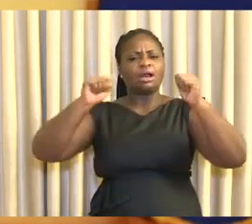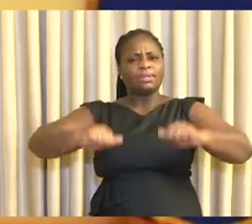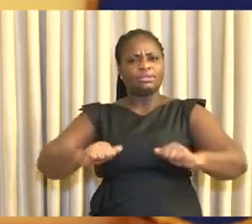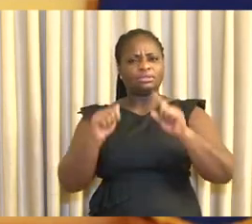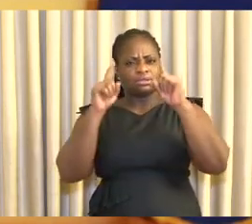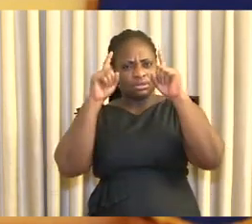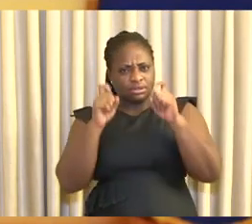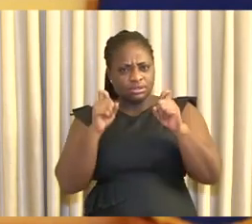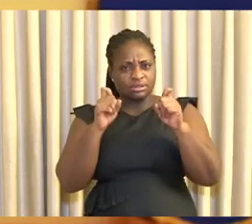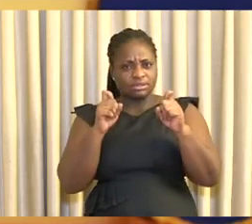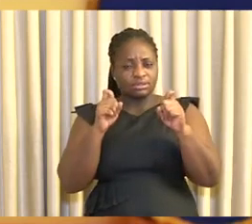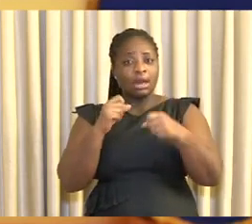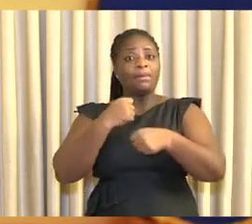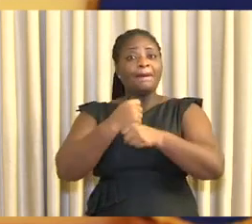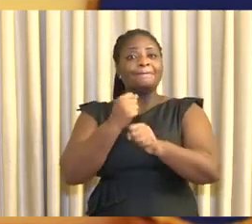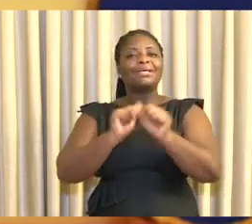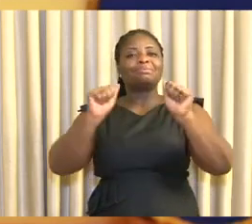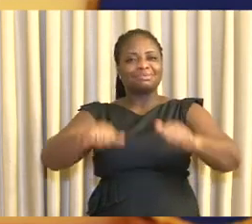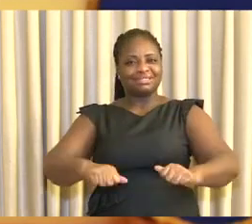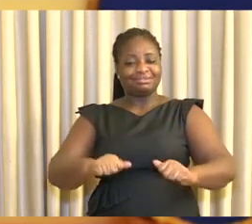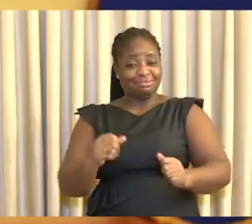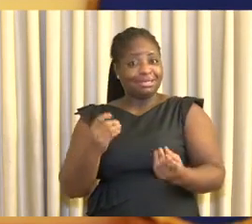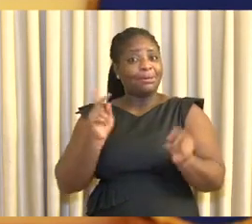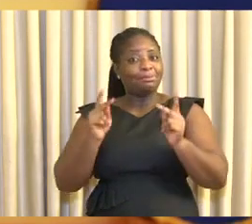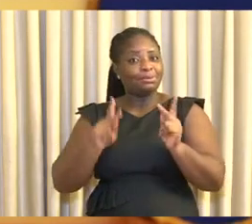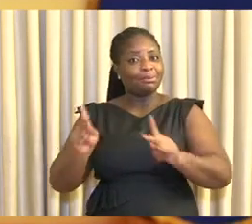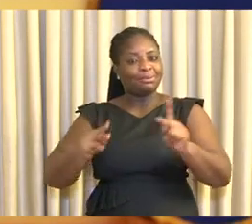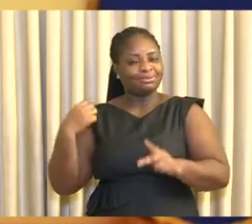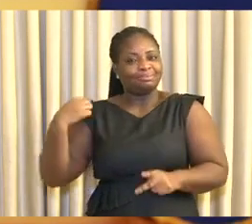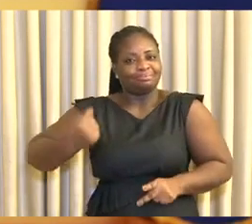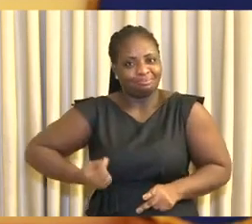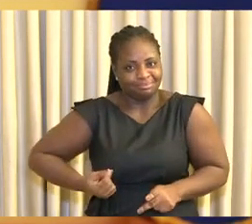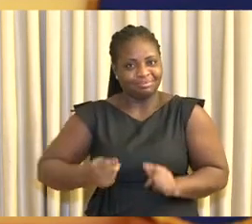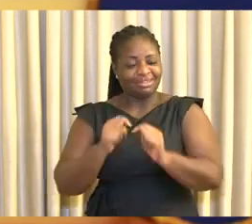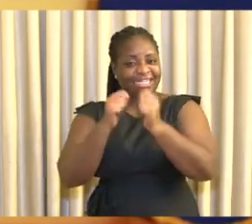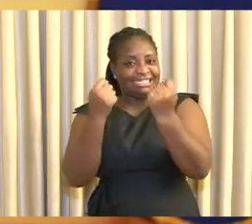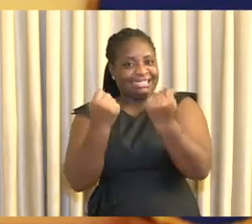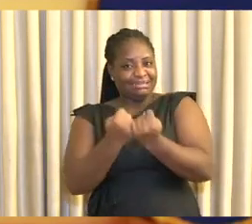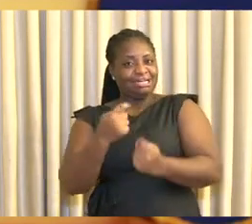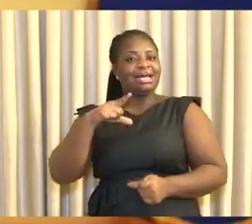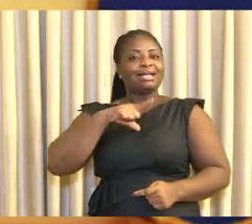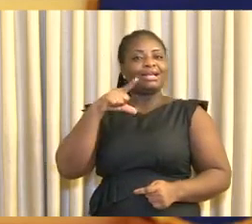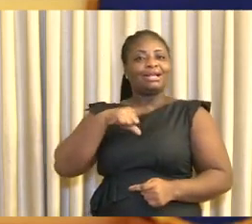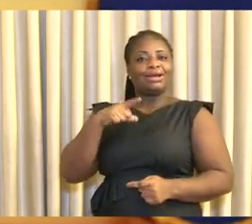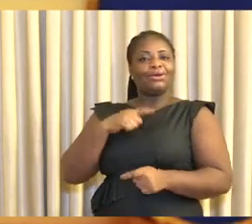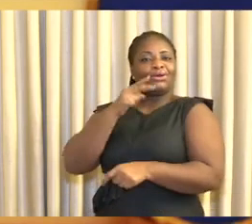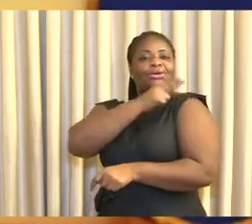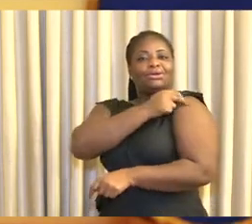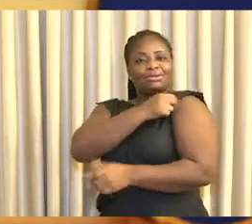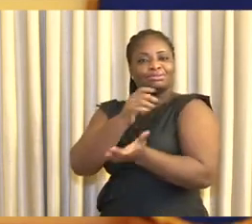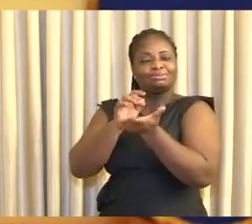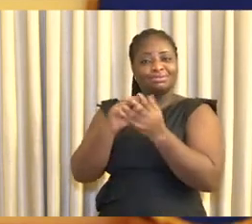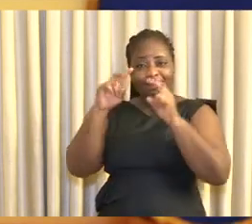has been made possible by the dedication of the the teams at Noguchi Memorial Institute for Medical